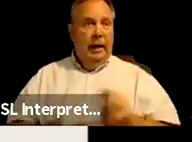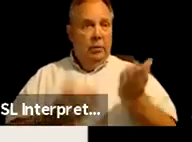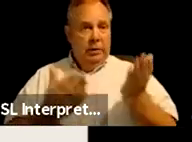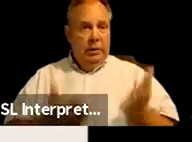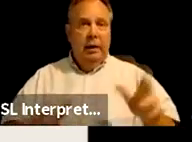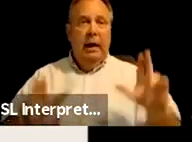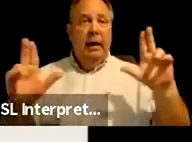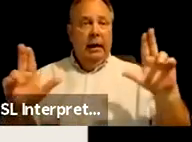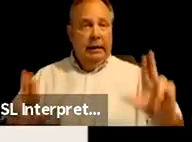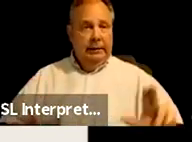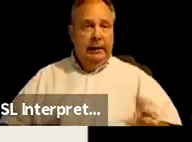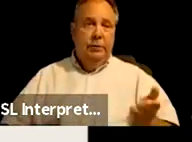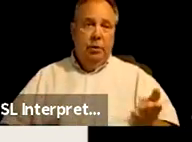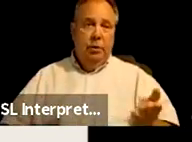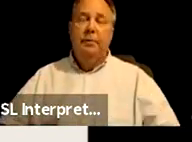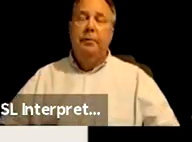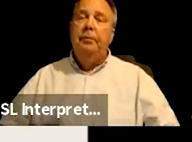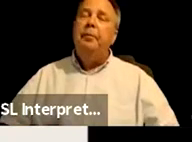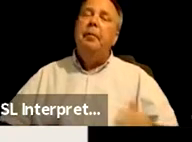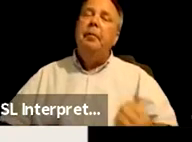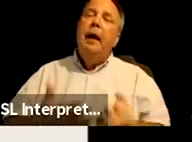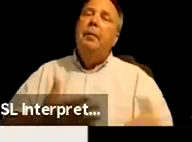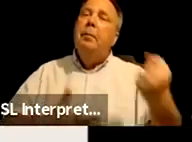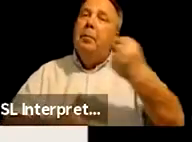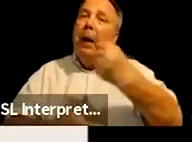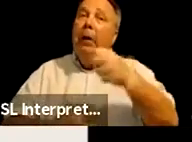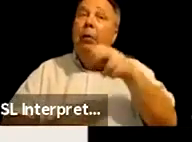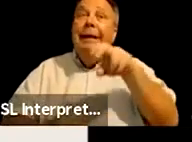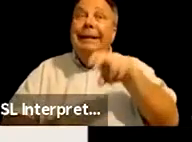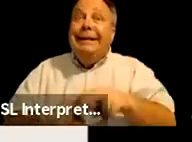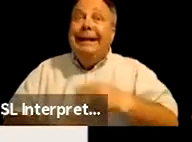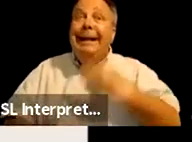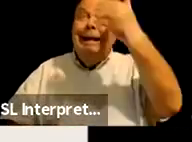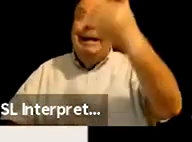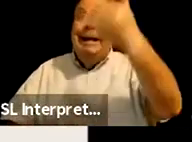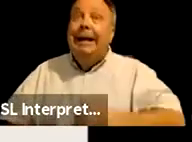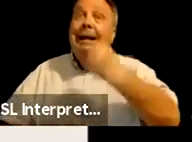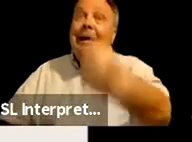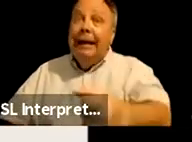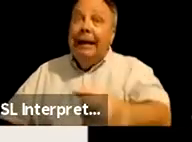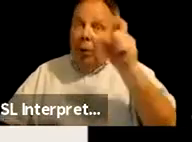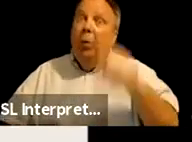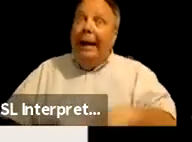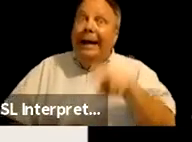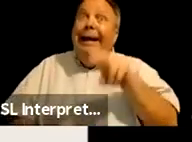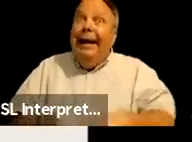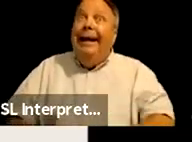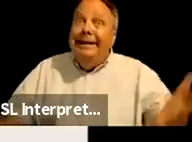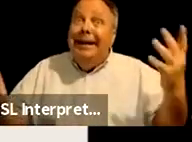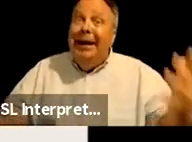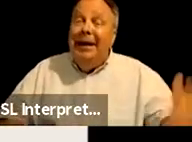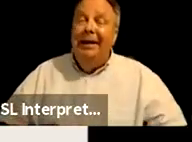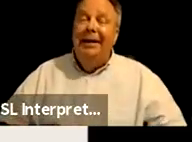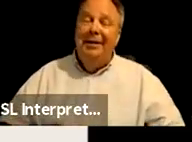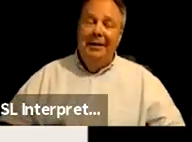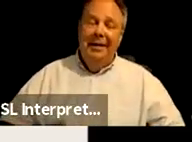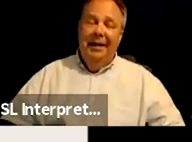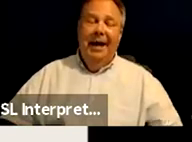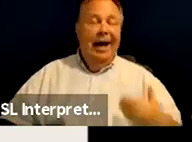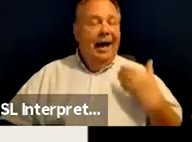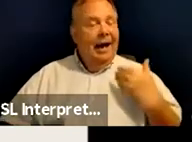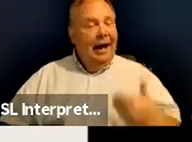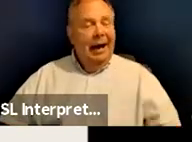slideshow. Priority seating. We need seating. I